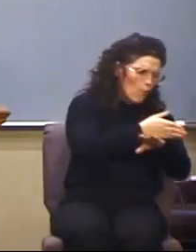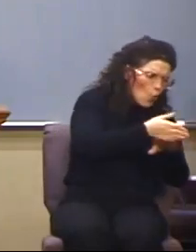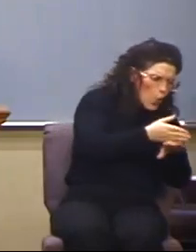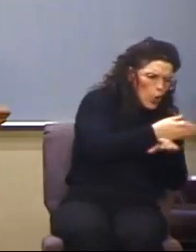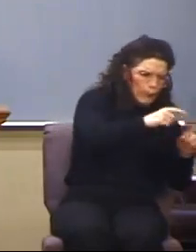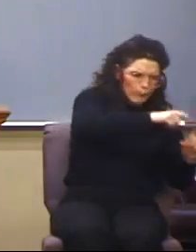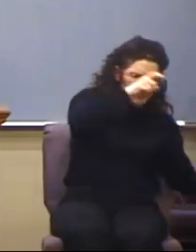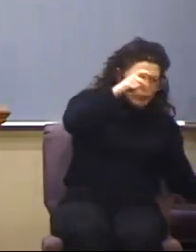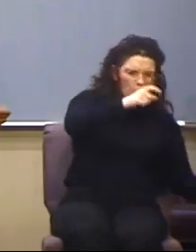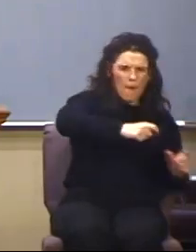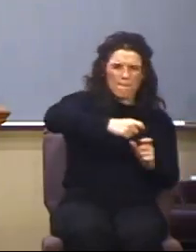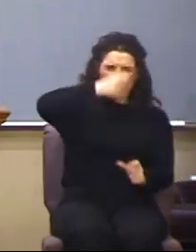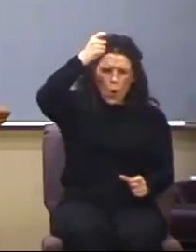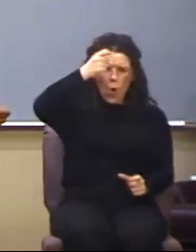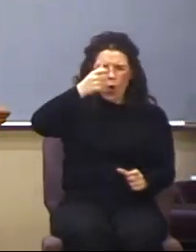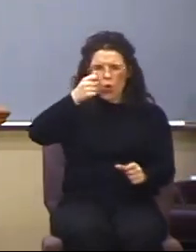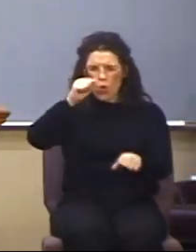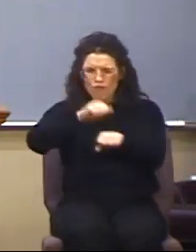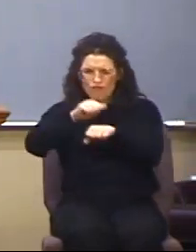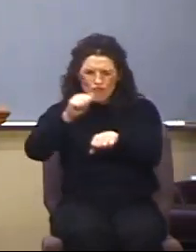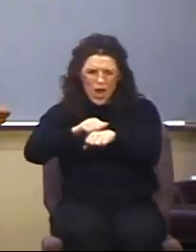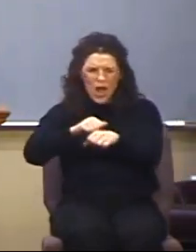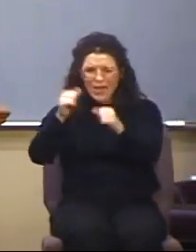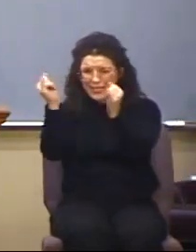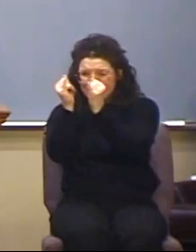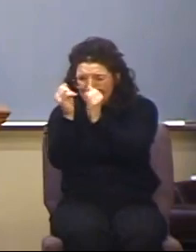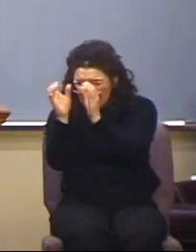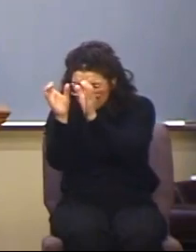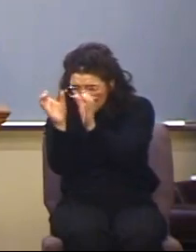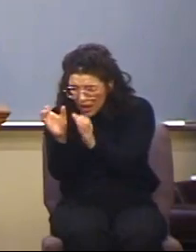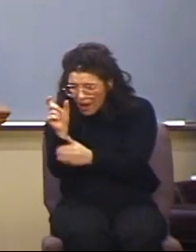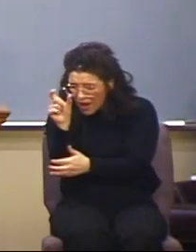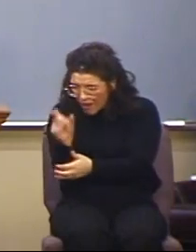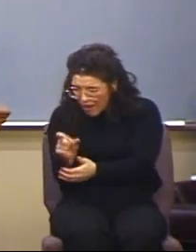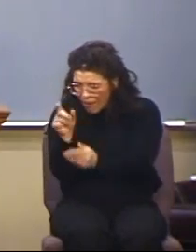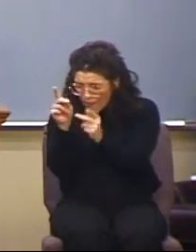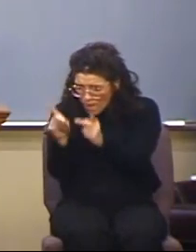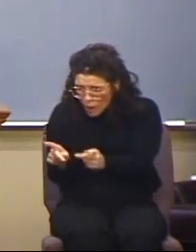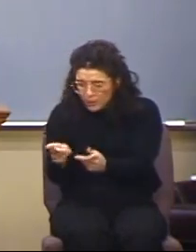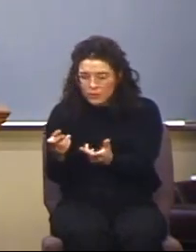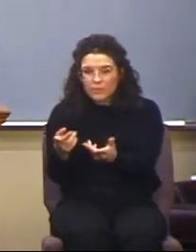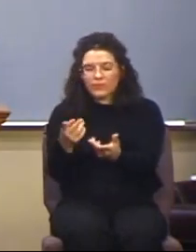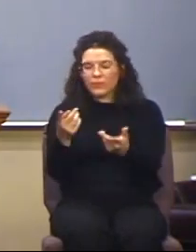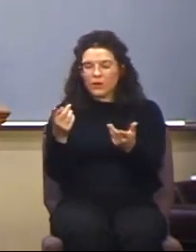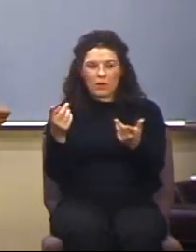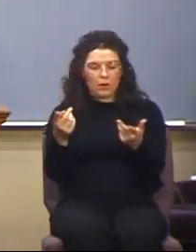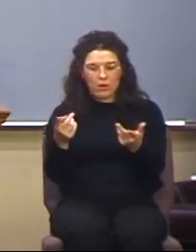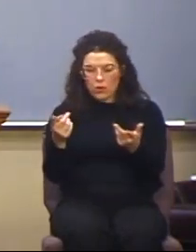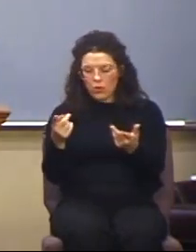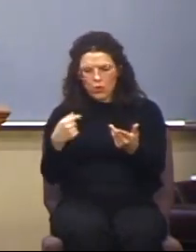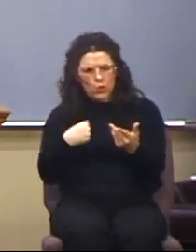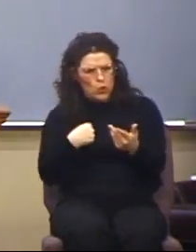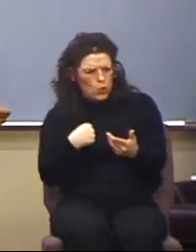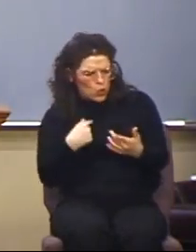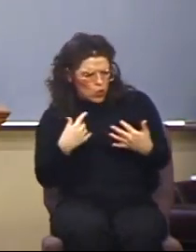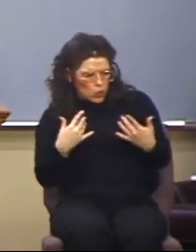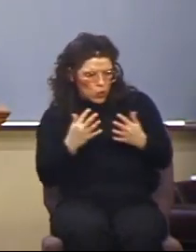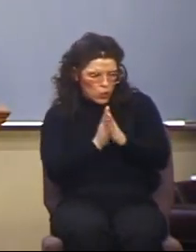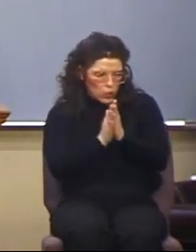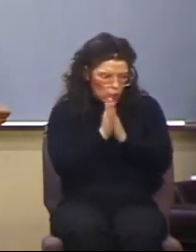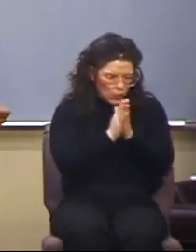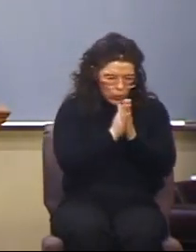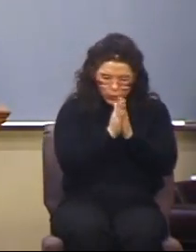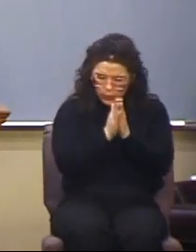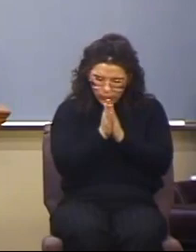statuette, they are carried away by their obsessive infatuation, by this internal